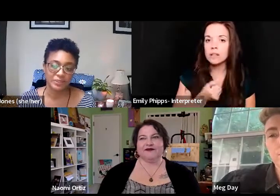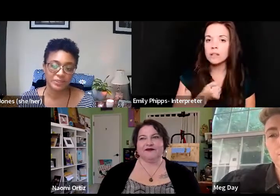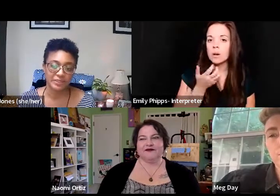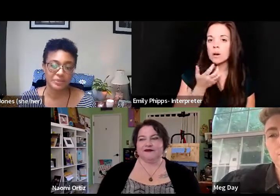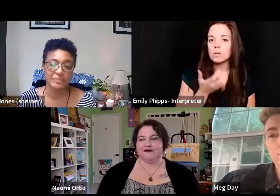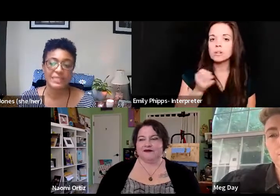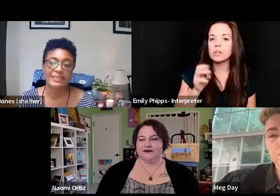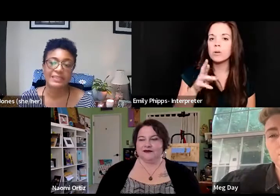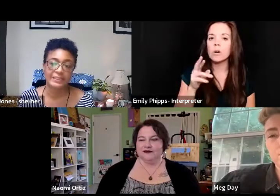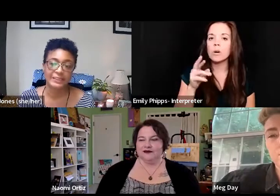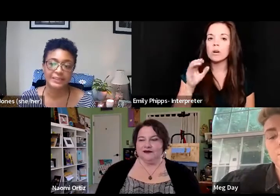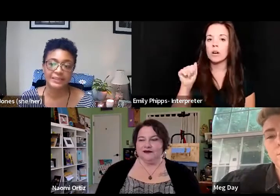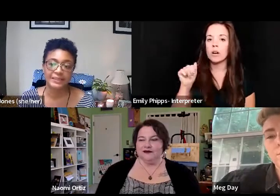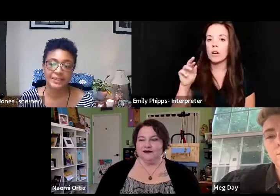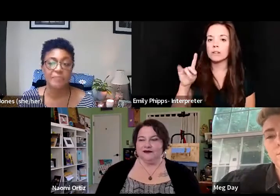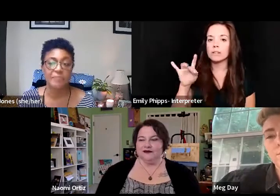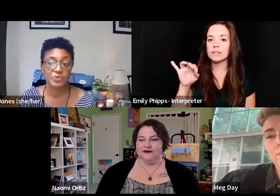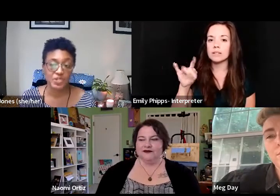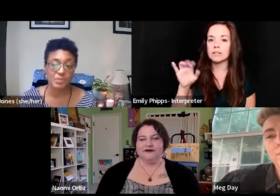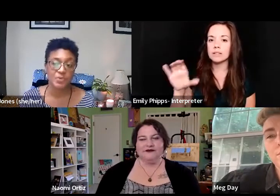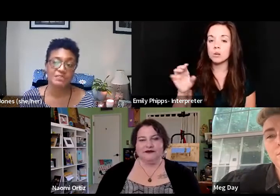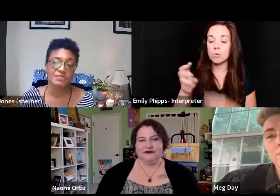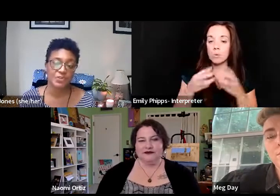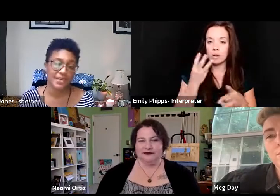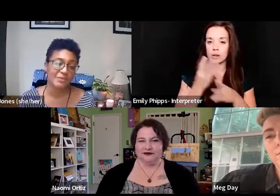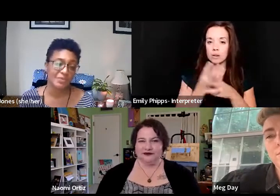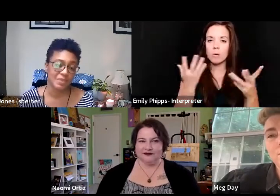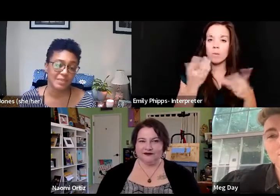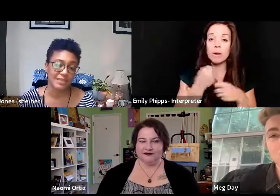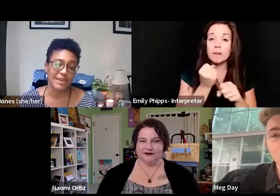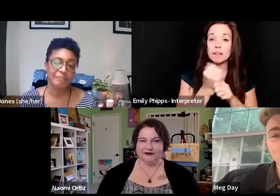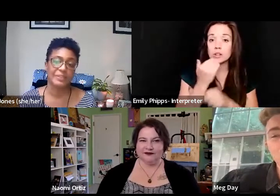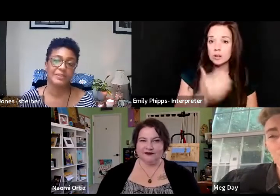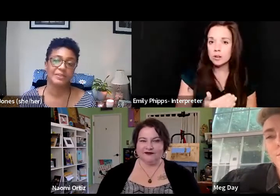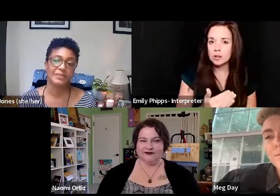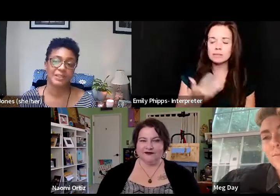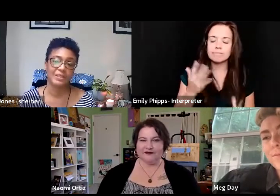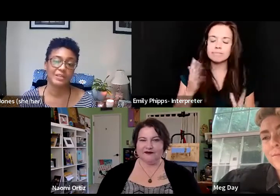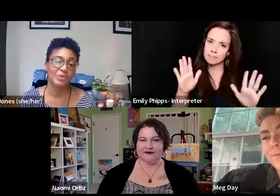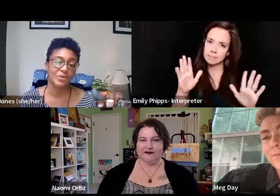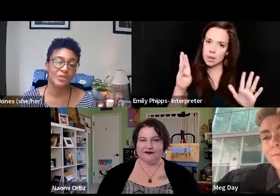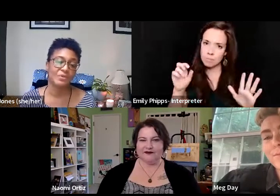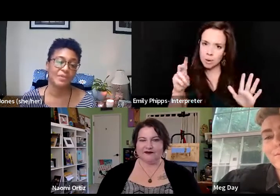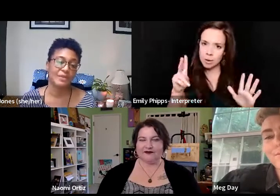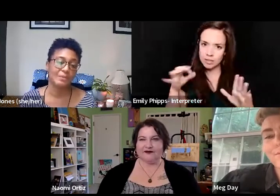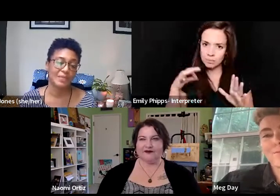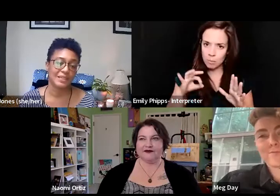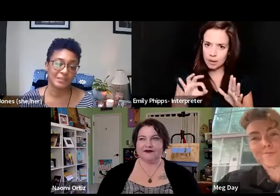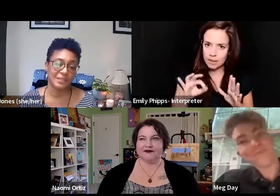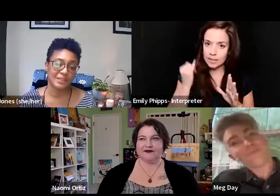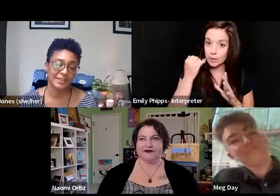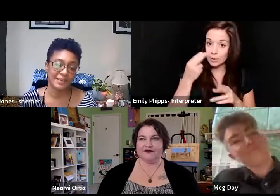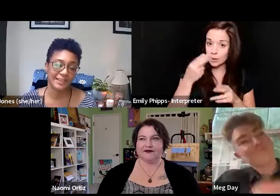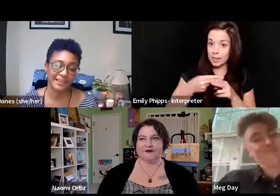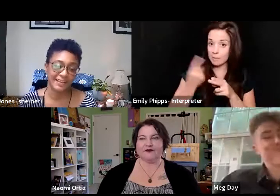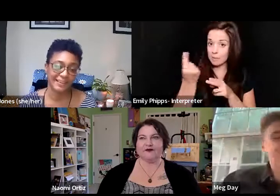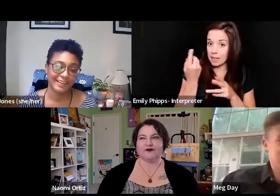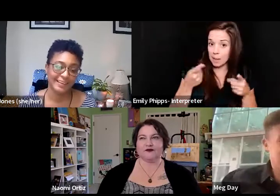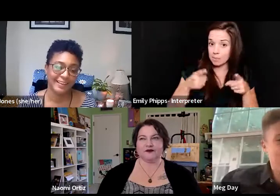world? What made it good? And bonus points if you can name something that's happened within the ongoing pandemic.